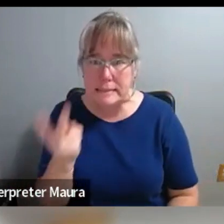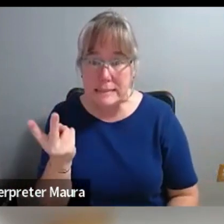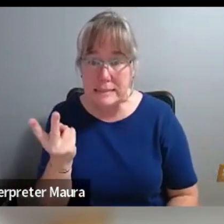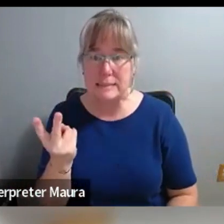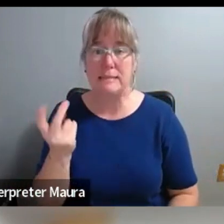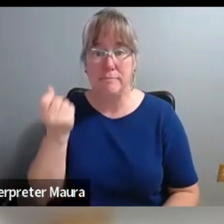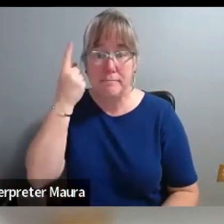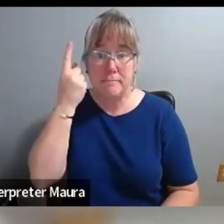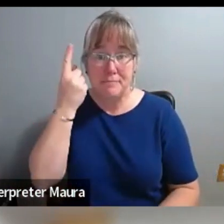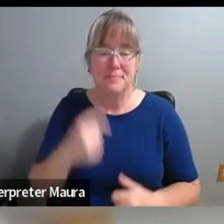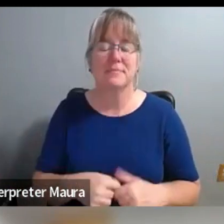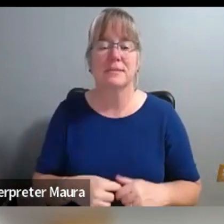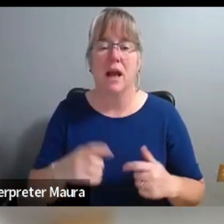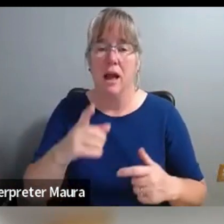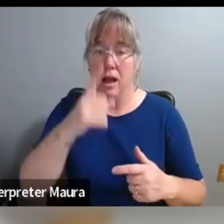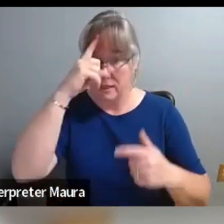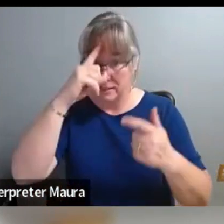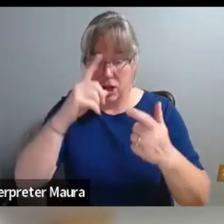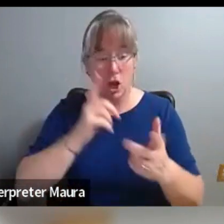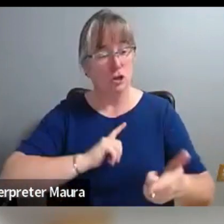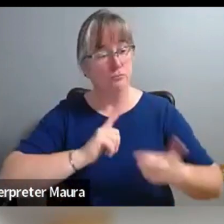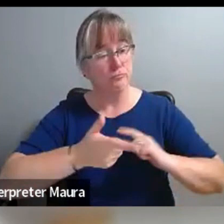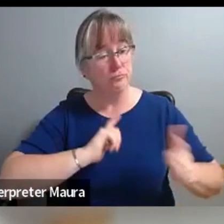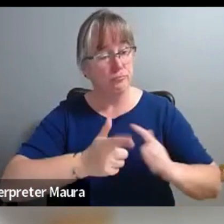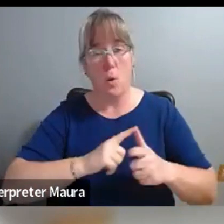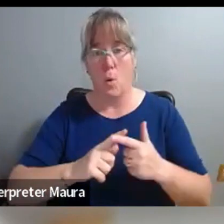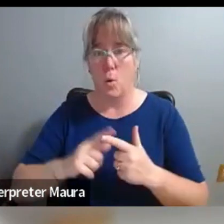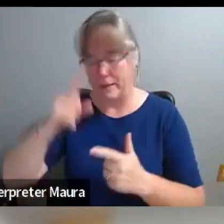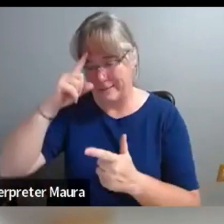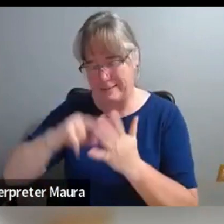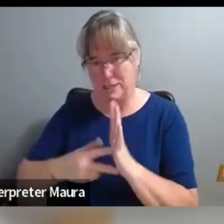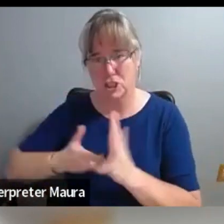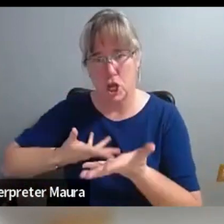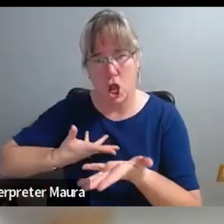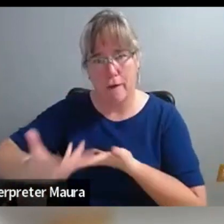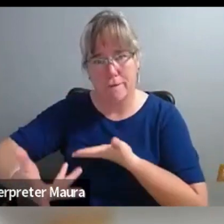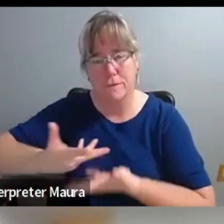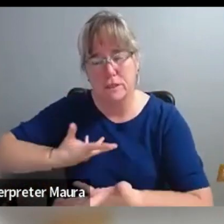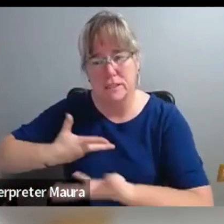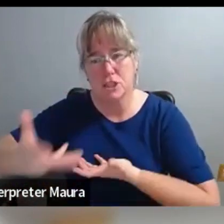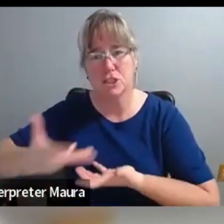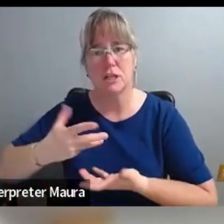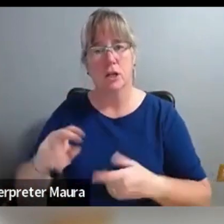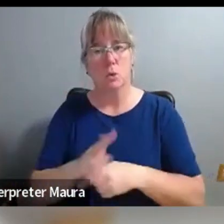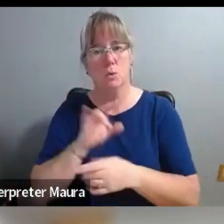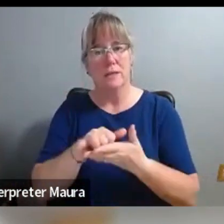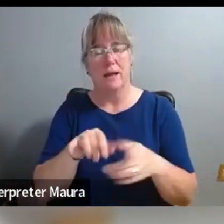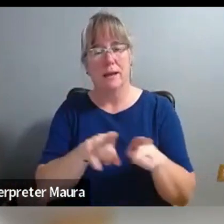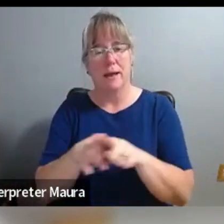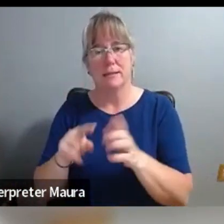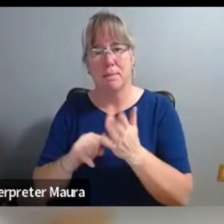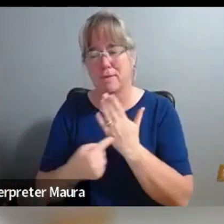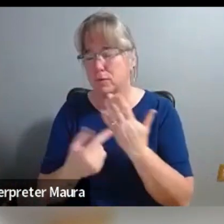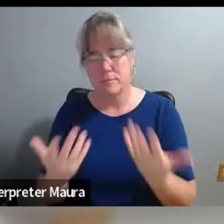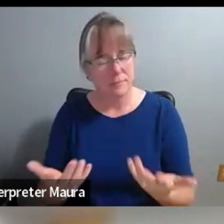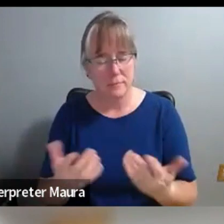like really having an intentional conversation about that and just using that as a metaphor. And so it's just, it was